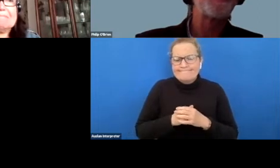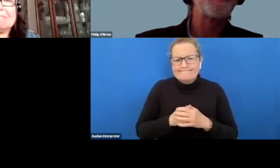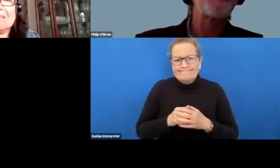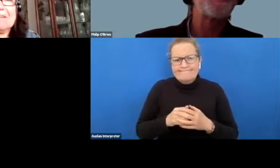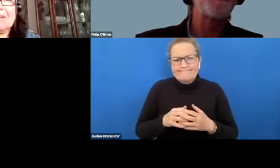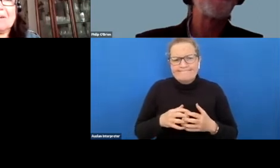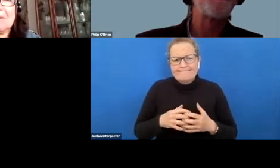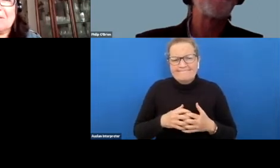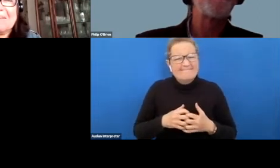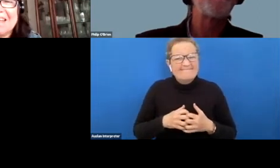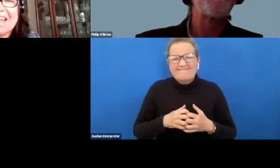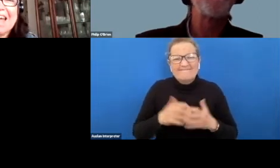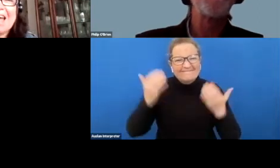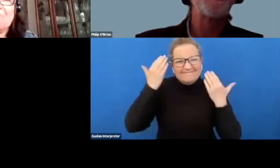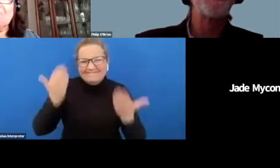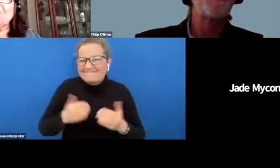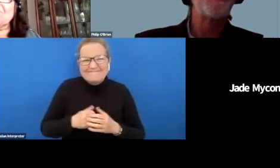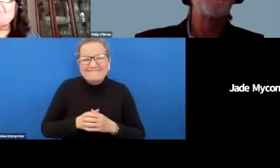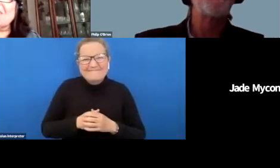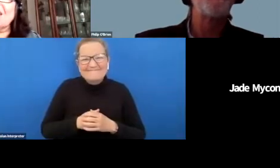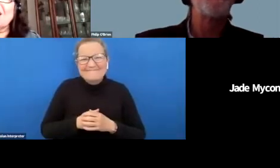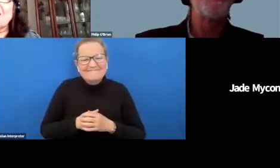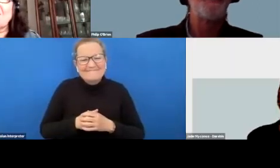um yeah i don't know um